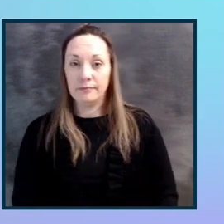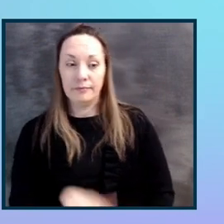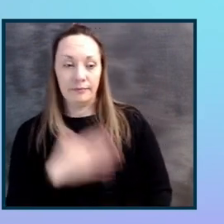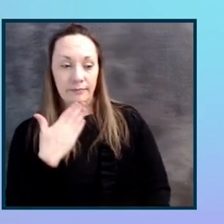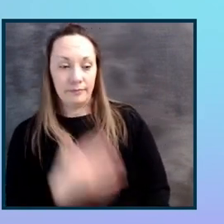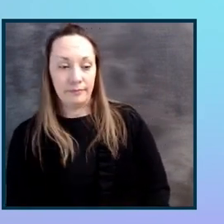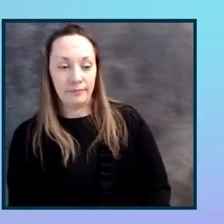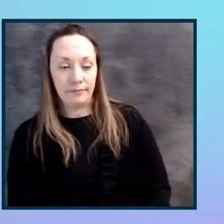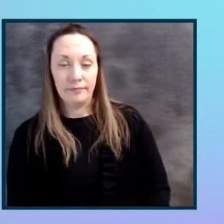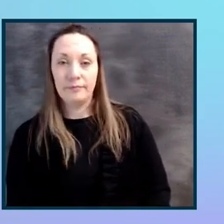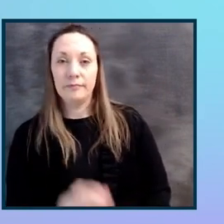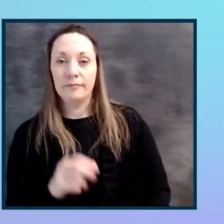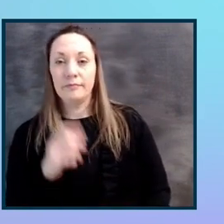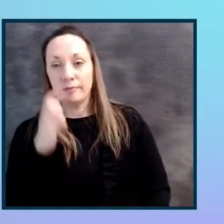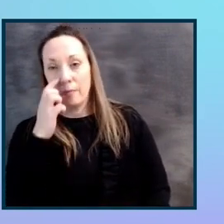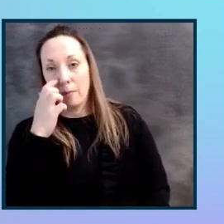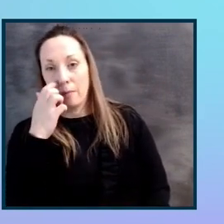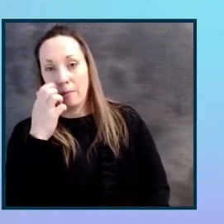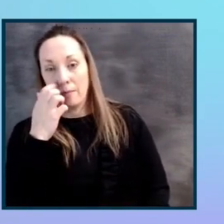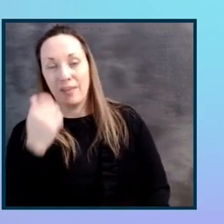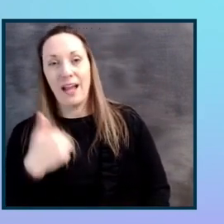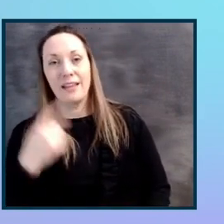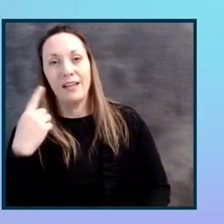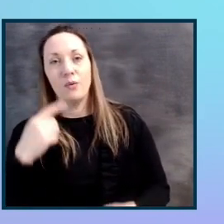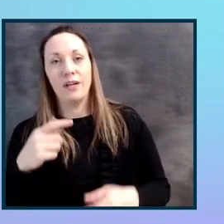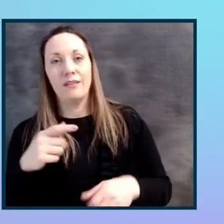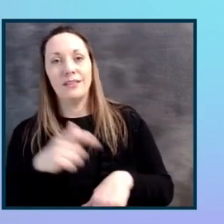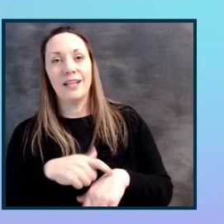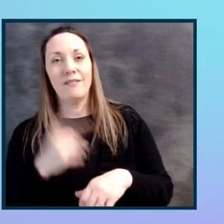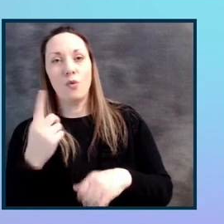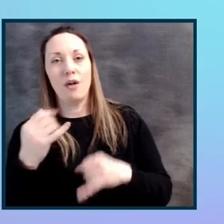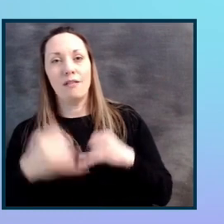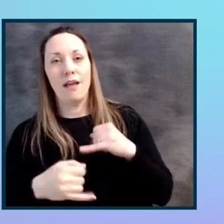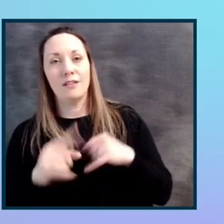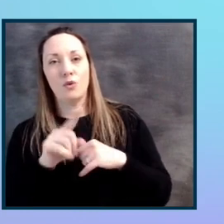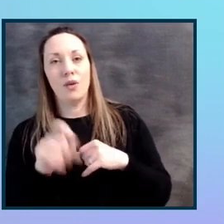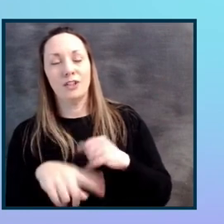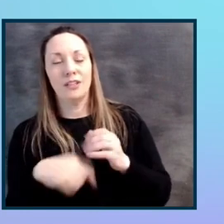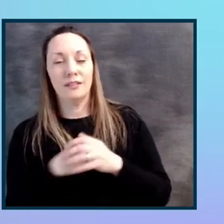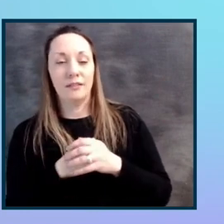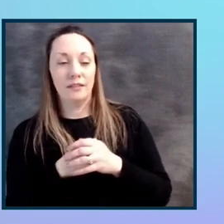Thanks, Natalie. All right. So I think we have time for one last question, and this is